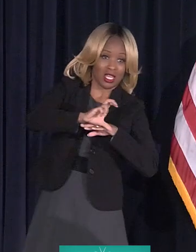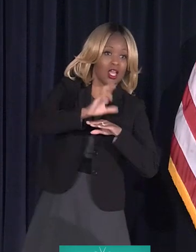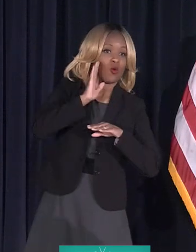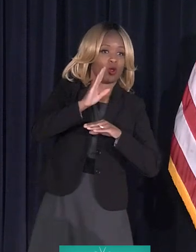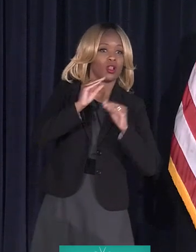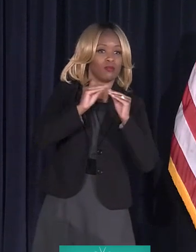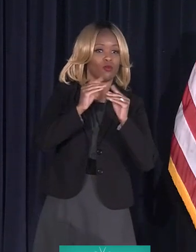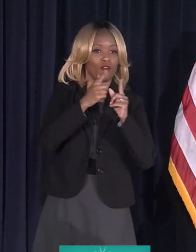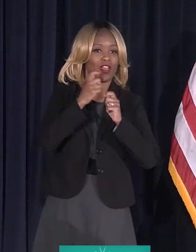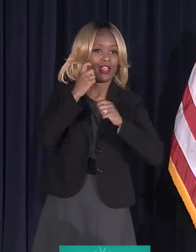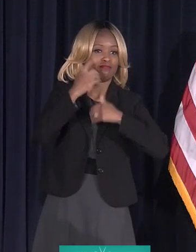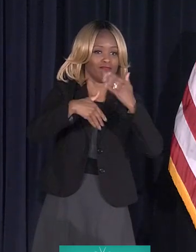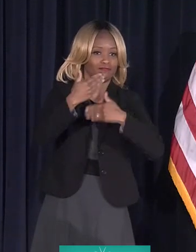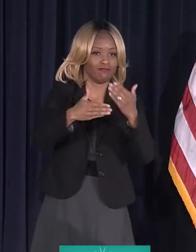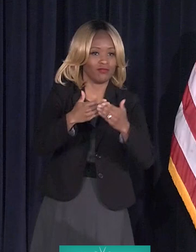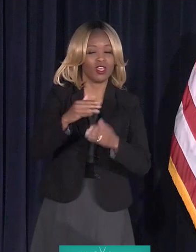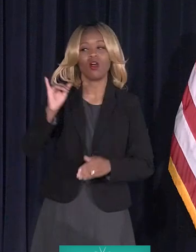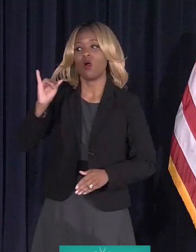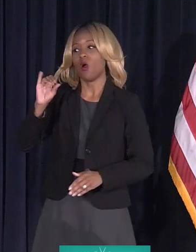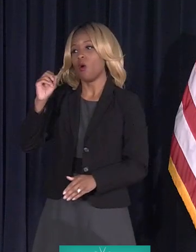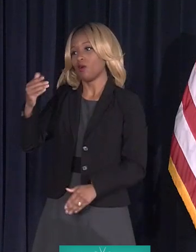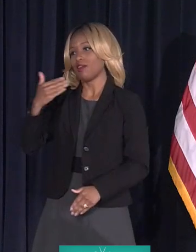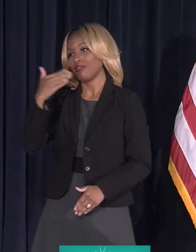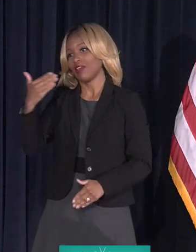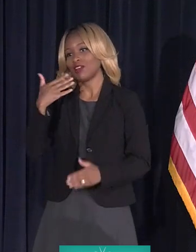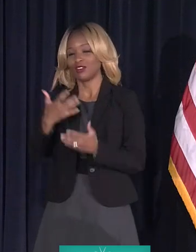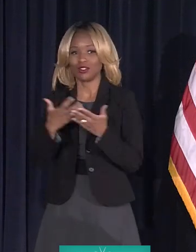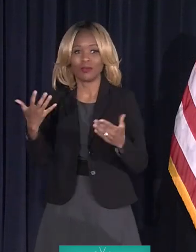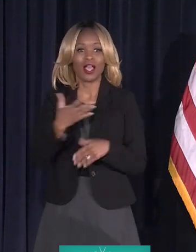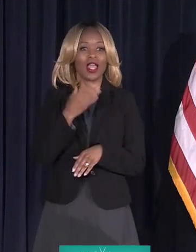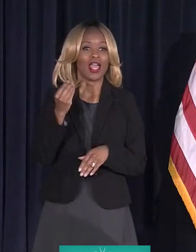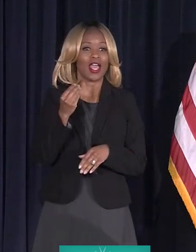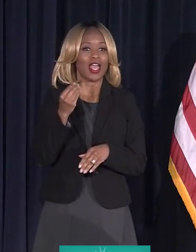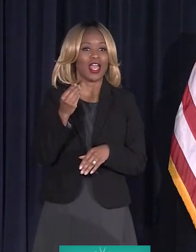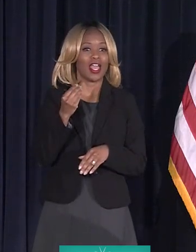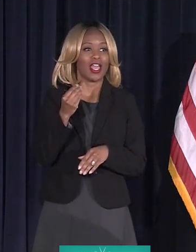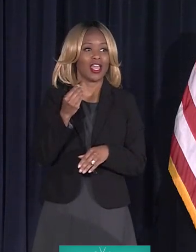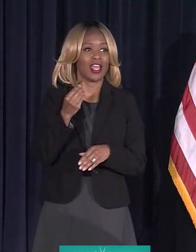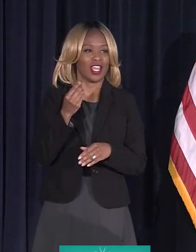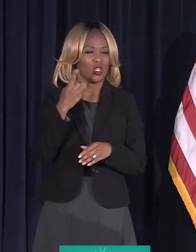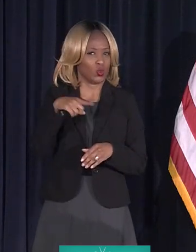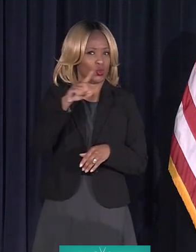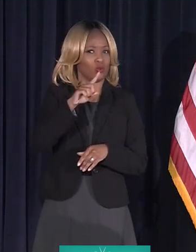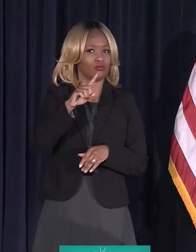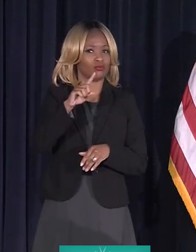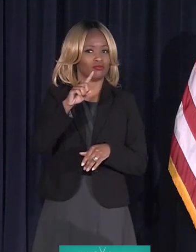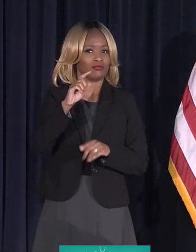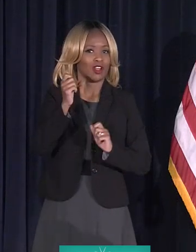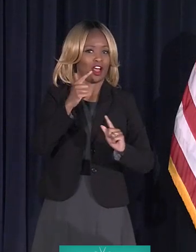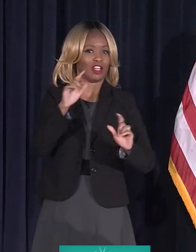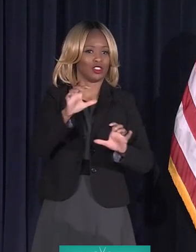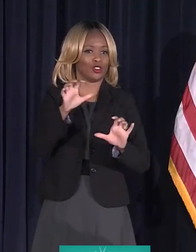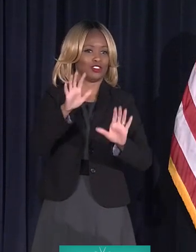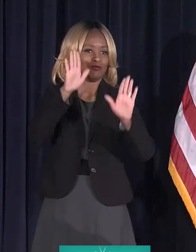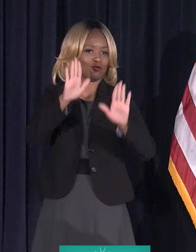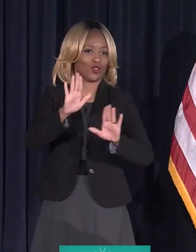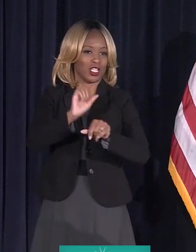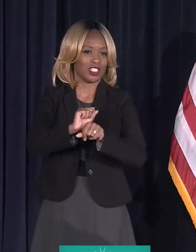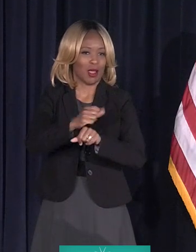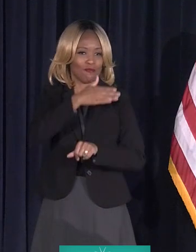Oh, okay. Thank you so much. All right. Thank you. Thank you. And matter of fact, you guys are doing a great job. Thank you. have to tell you that.